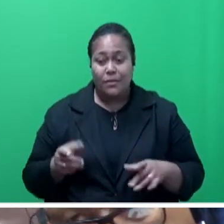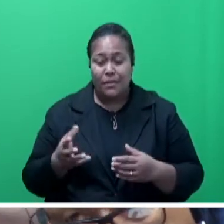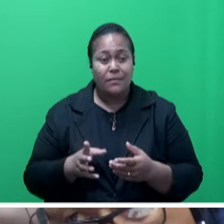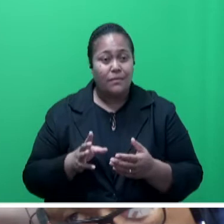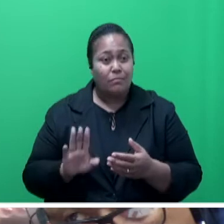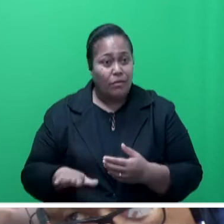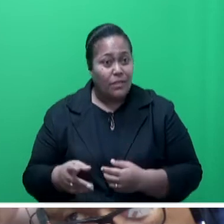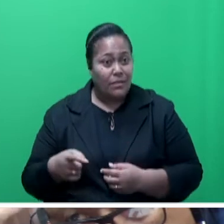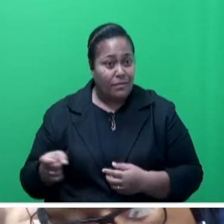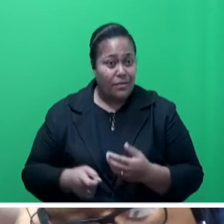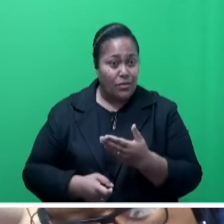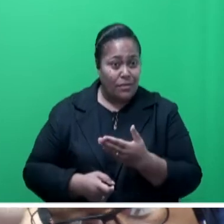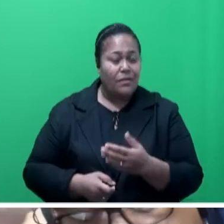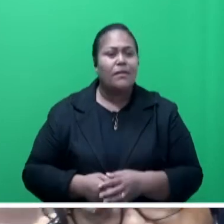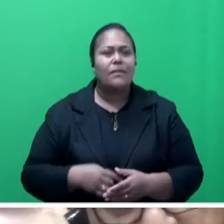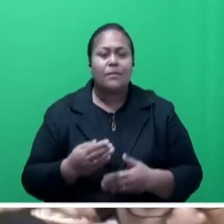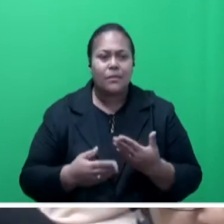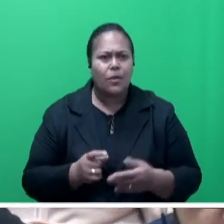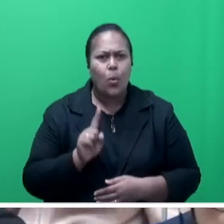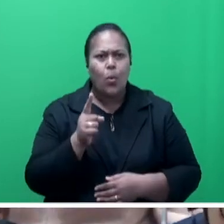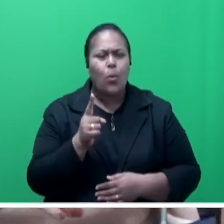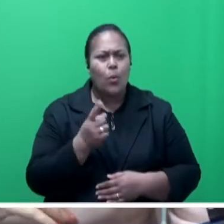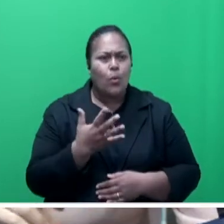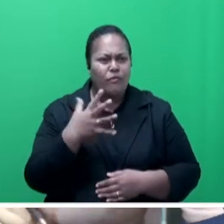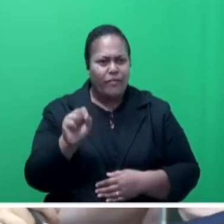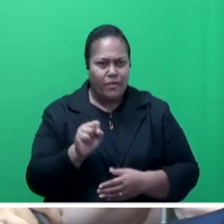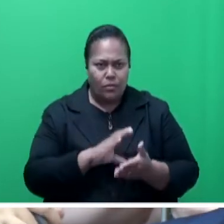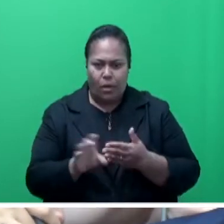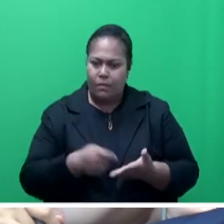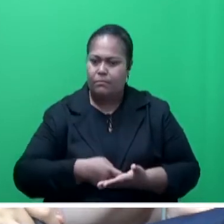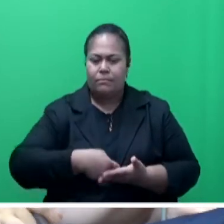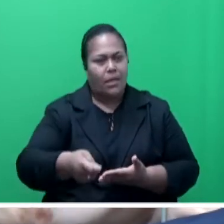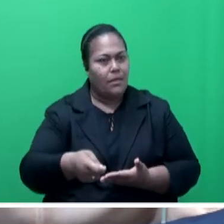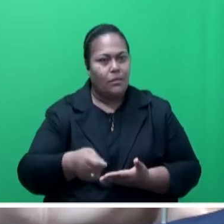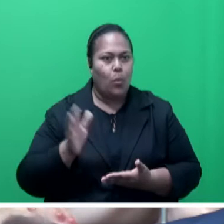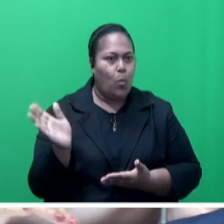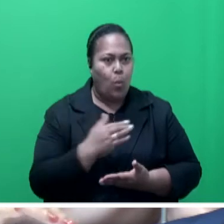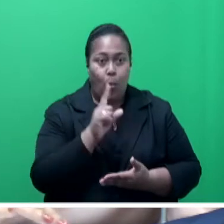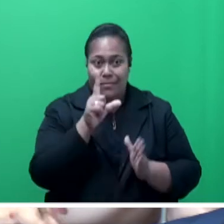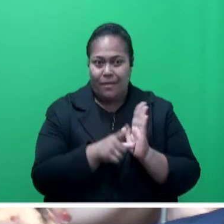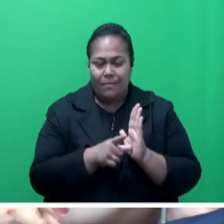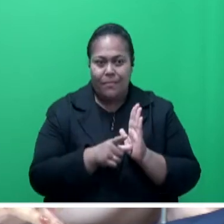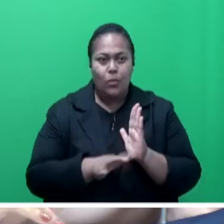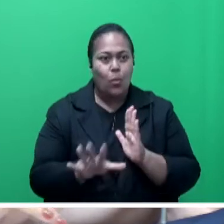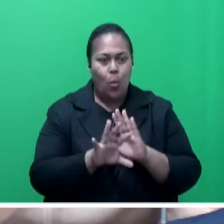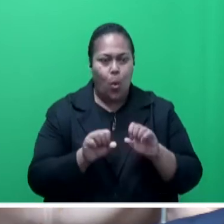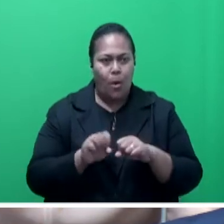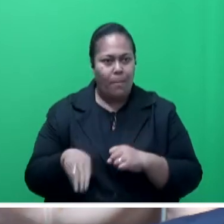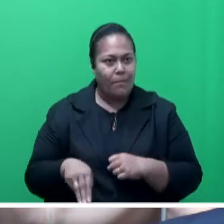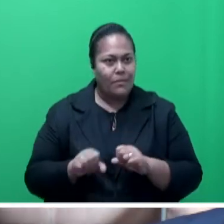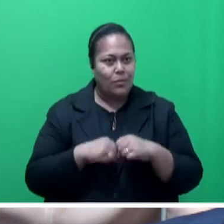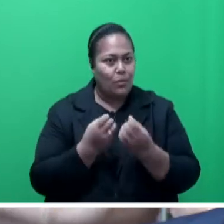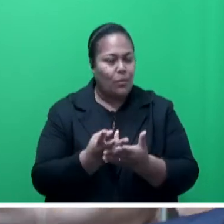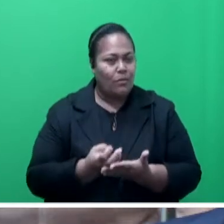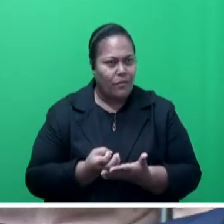we're also paying a one-off $50 to all social welfare recipients. In the revised budget, you'll see that. In SEG 50, you'll see